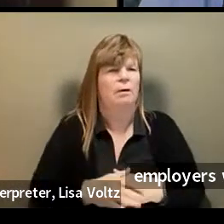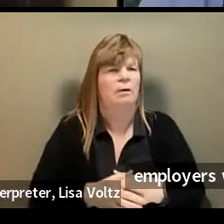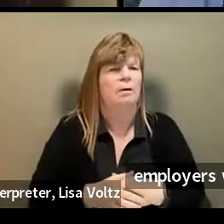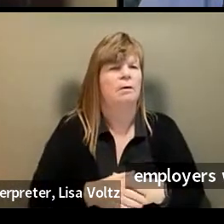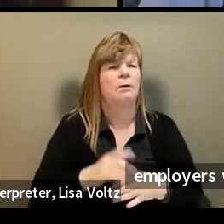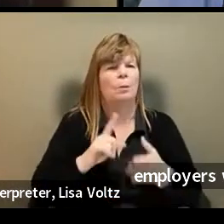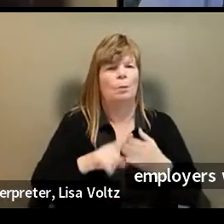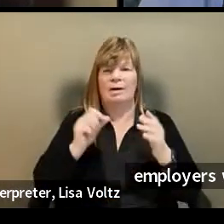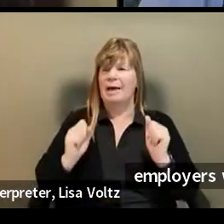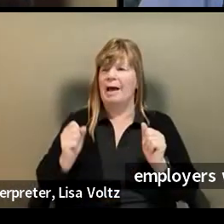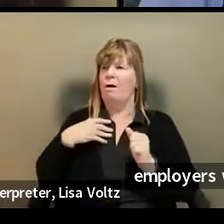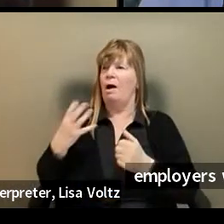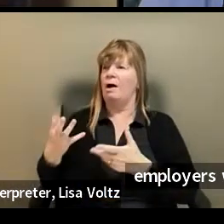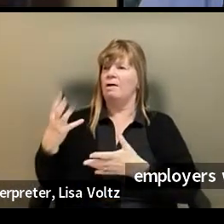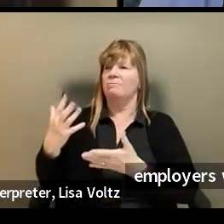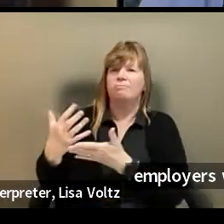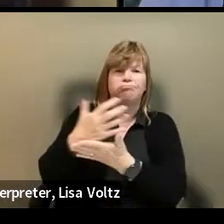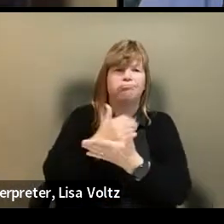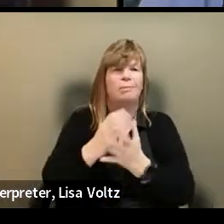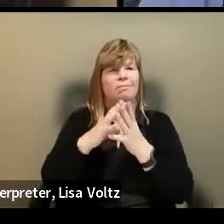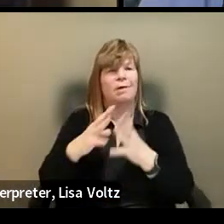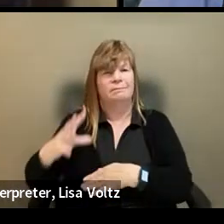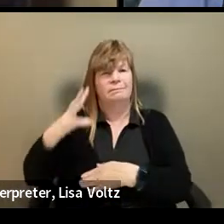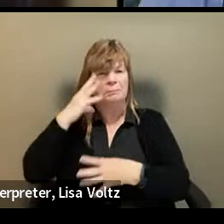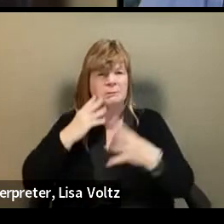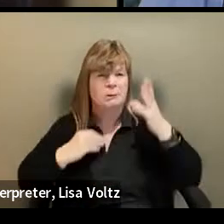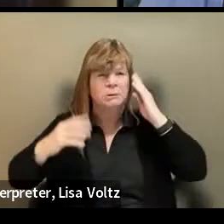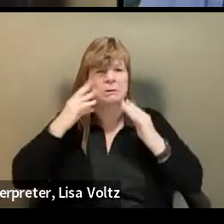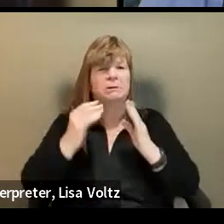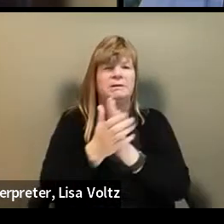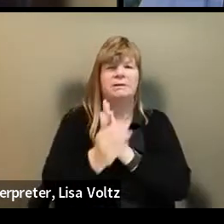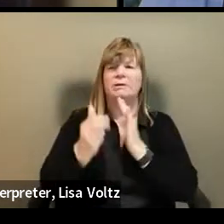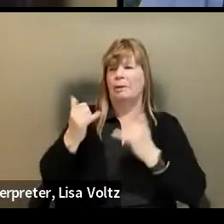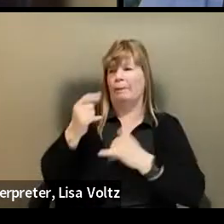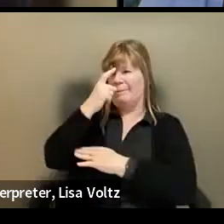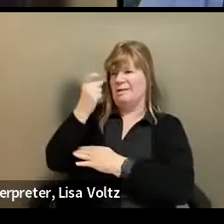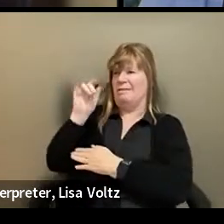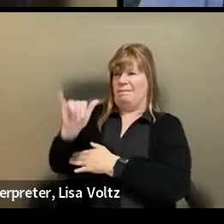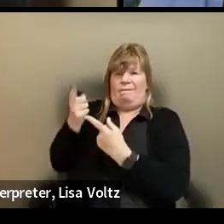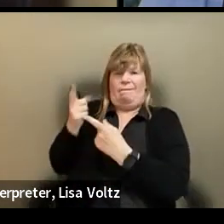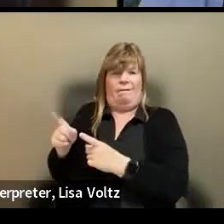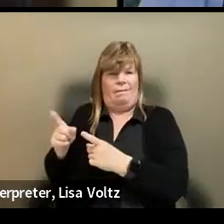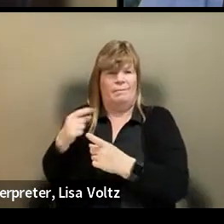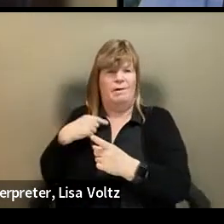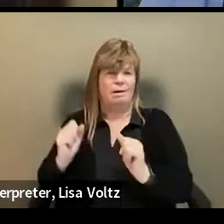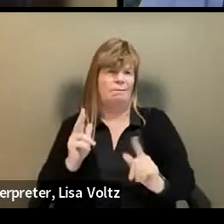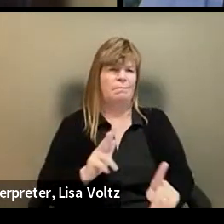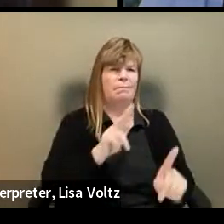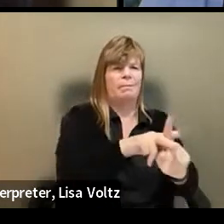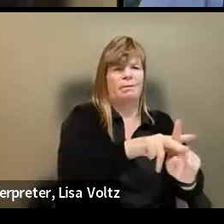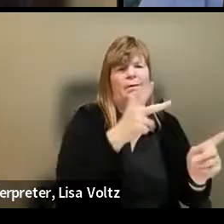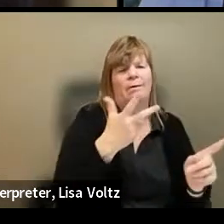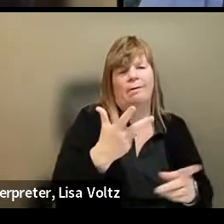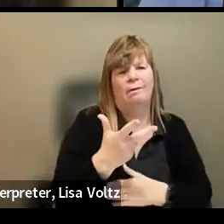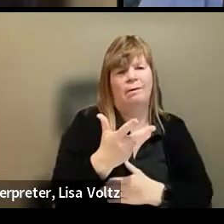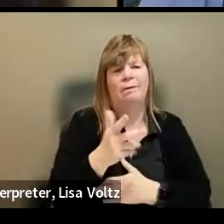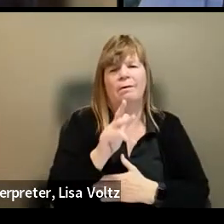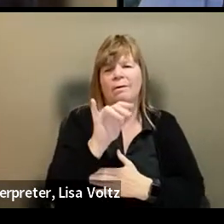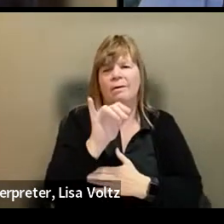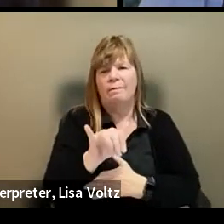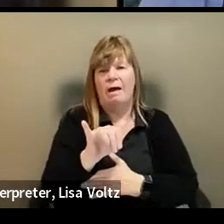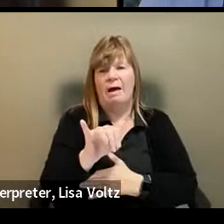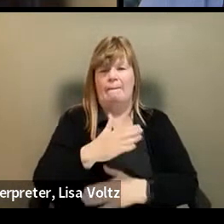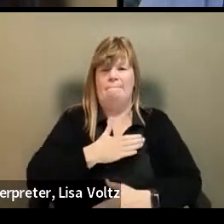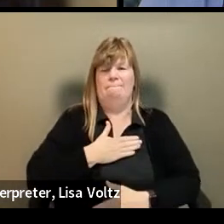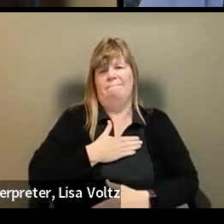what you can now bring to back to the workforce as a result of the skills you gained or the experience you gained in that gap. I think that's really, um, for